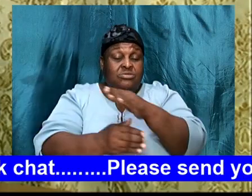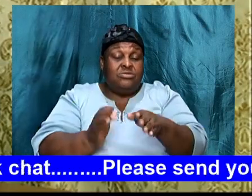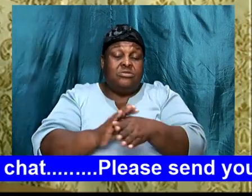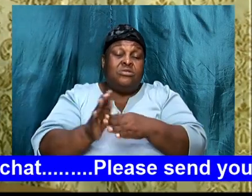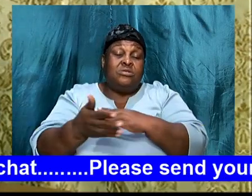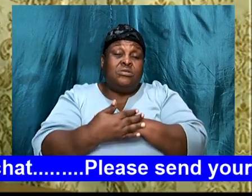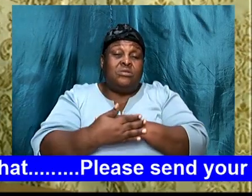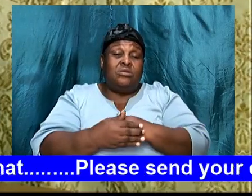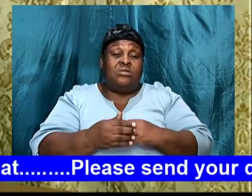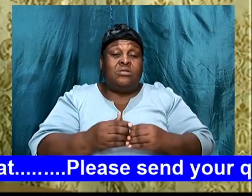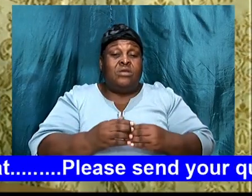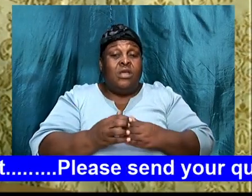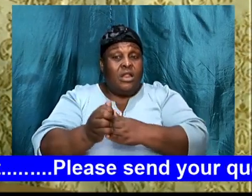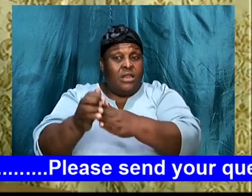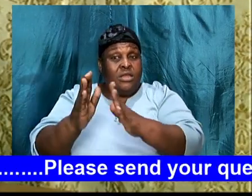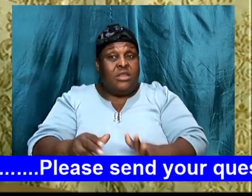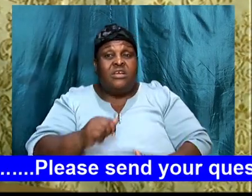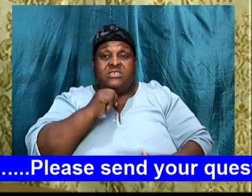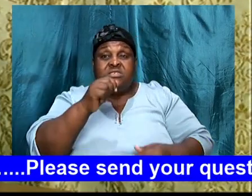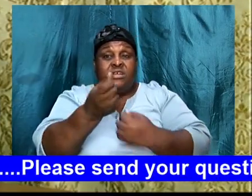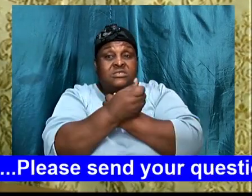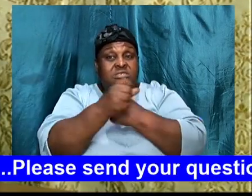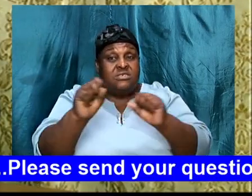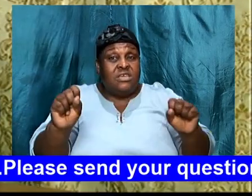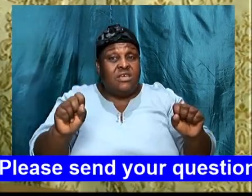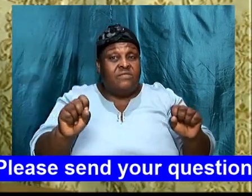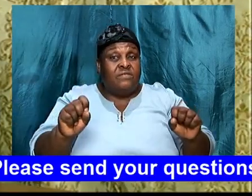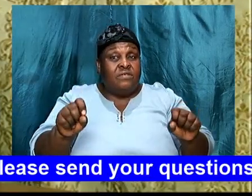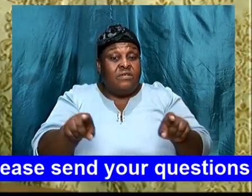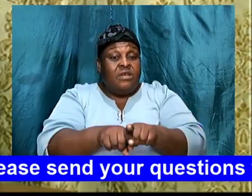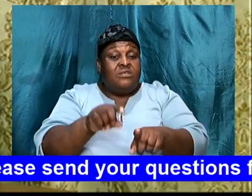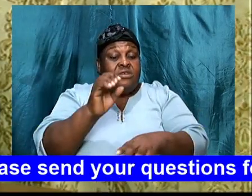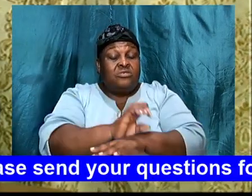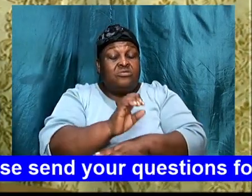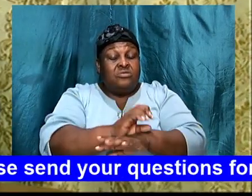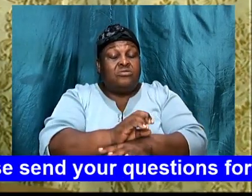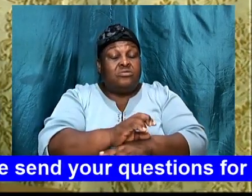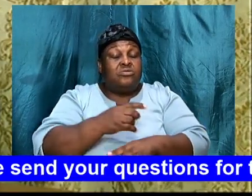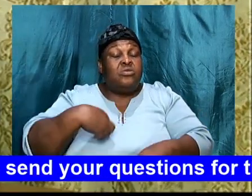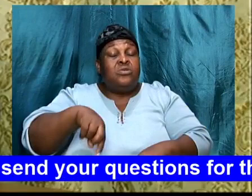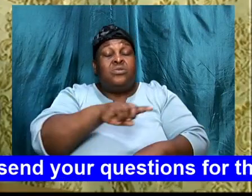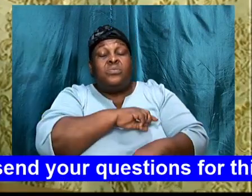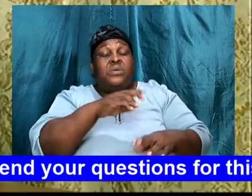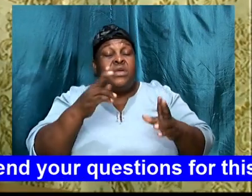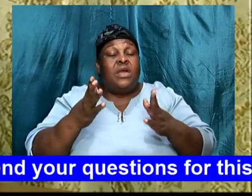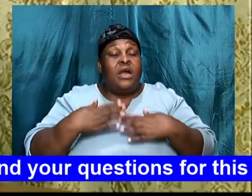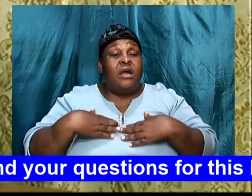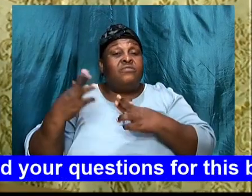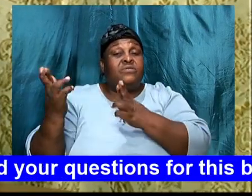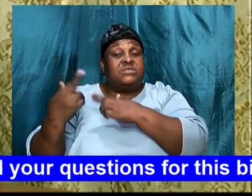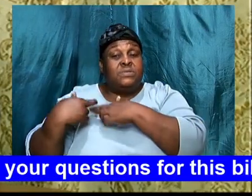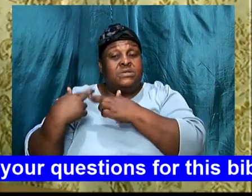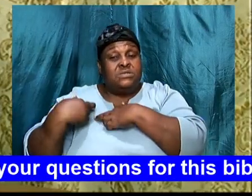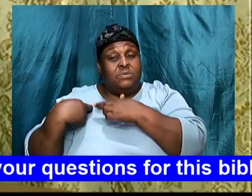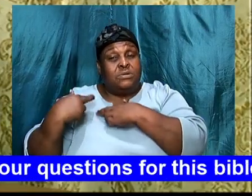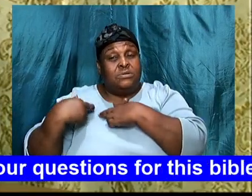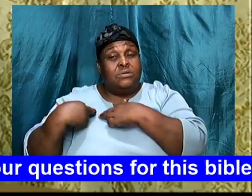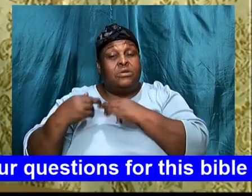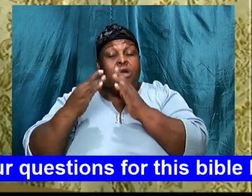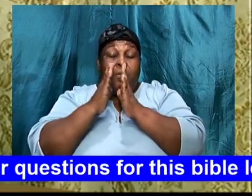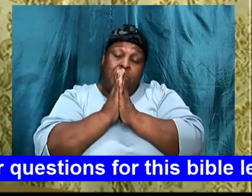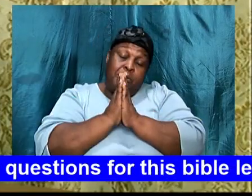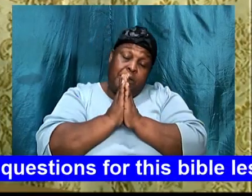the leaders not safe, but we have, as a church, have the responsibility, as individuals, we have the responsibility, to